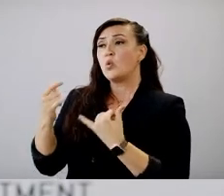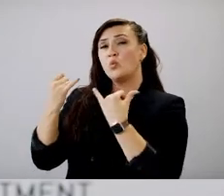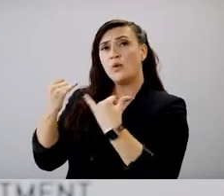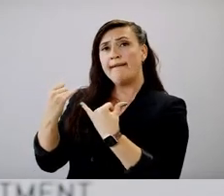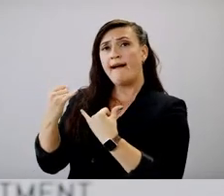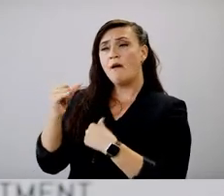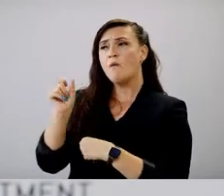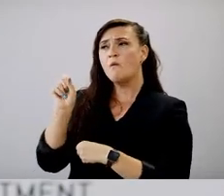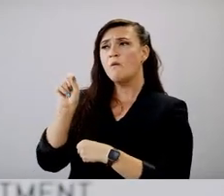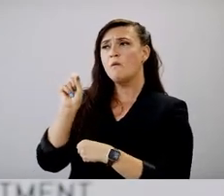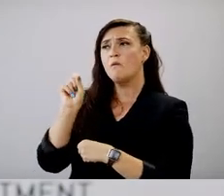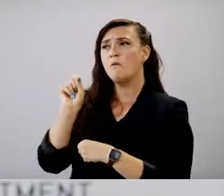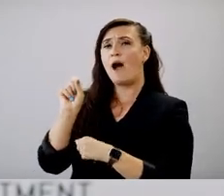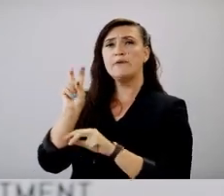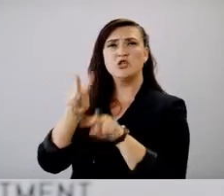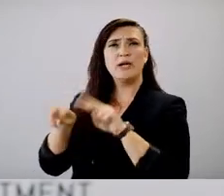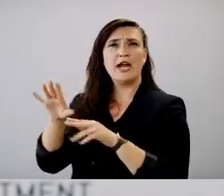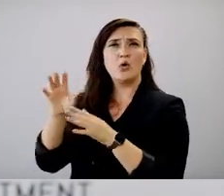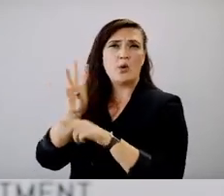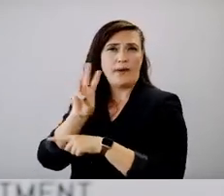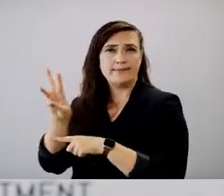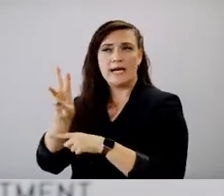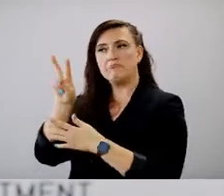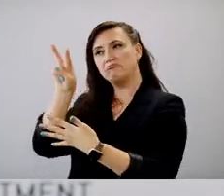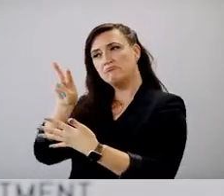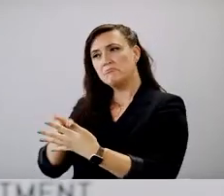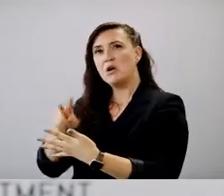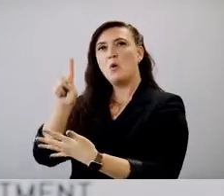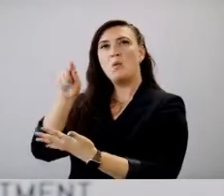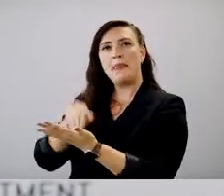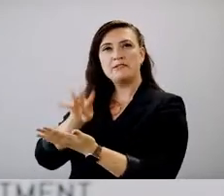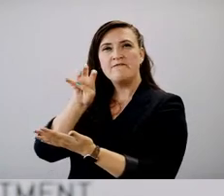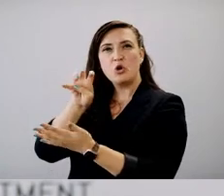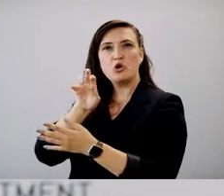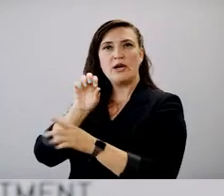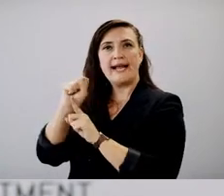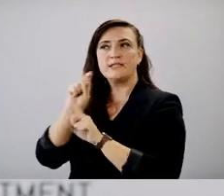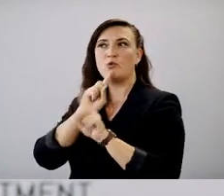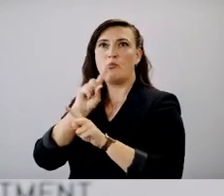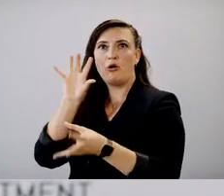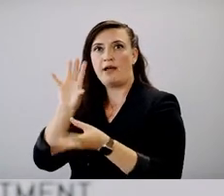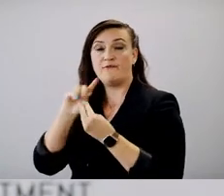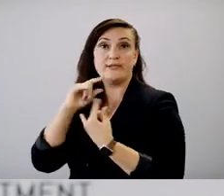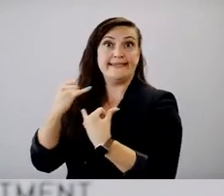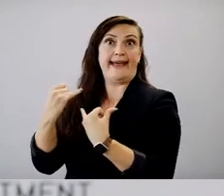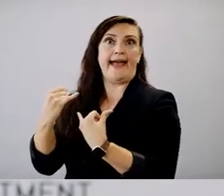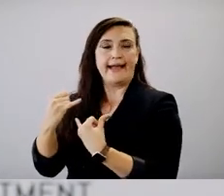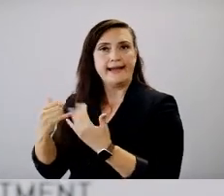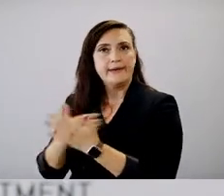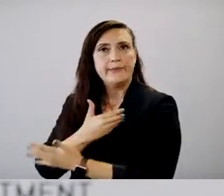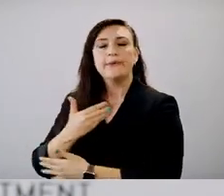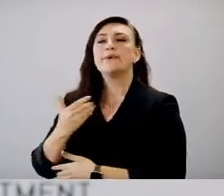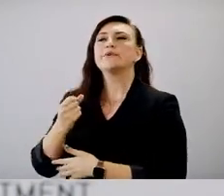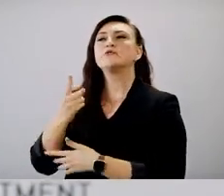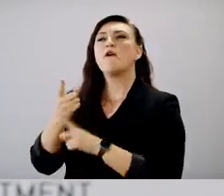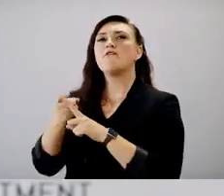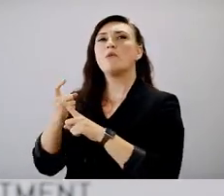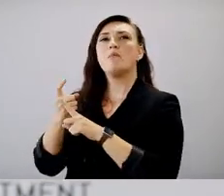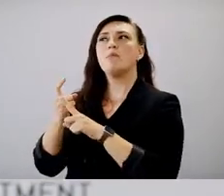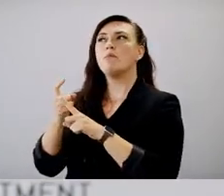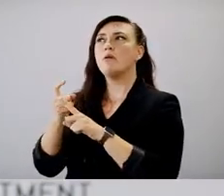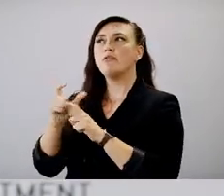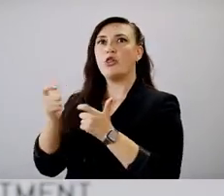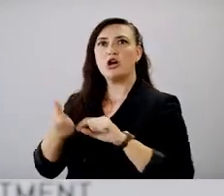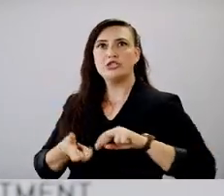right now I was looking at your page, it's got about 1400 cases reported today. So from all the large